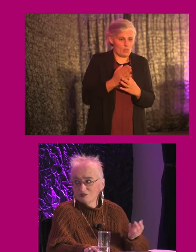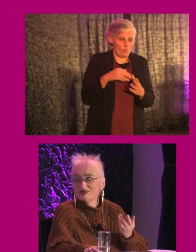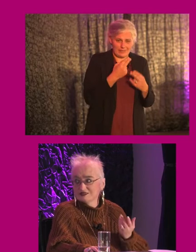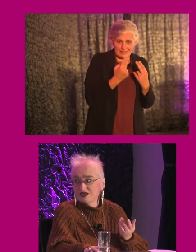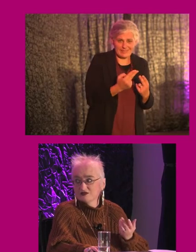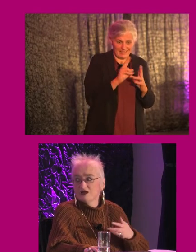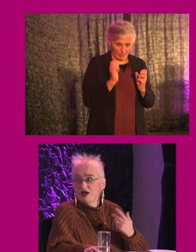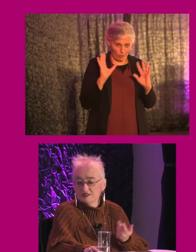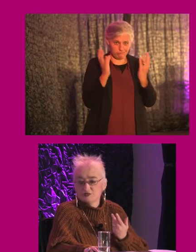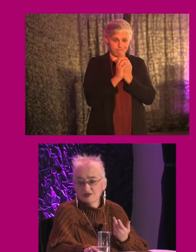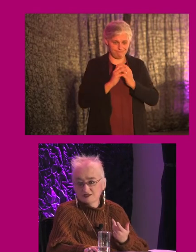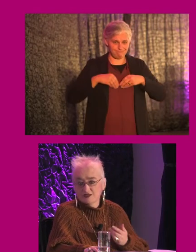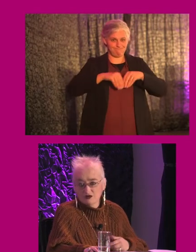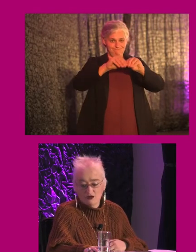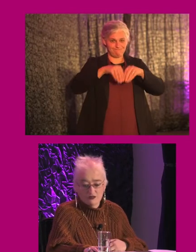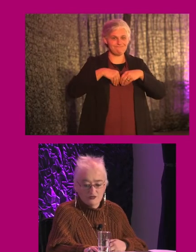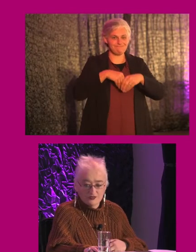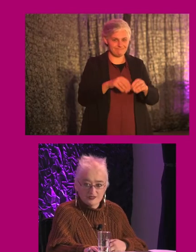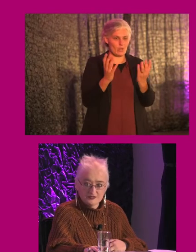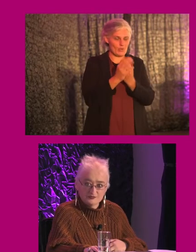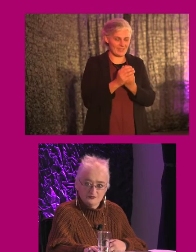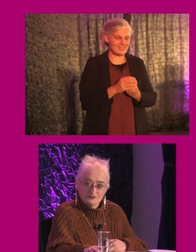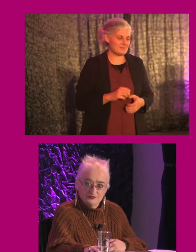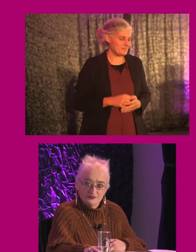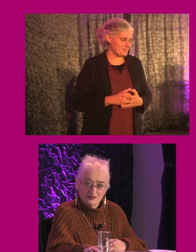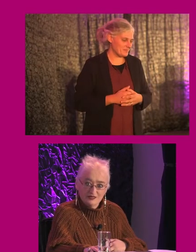can all play together and swing together on this.